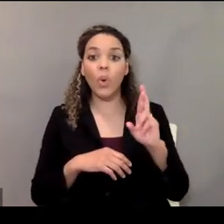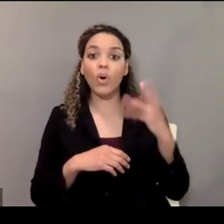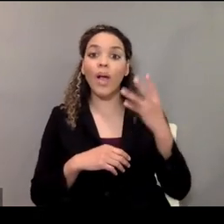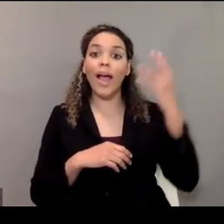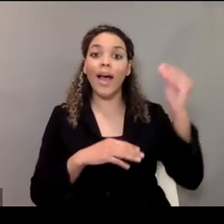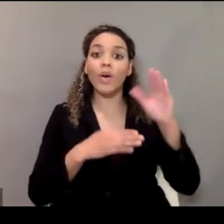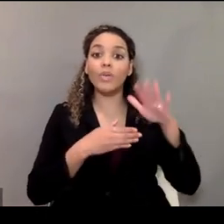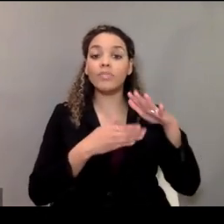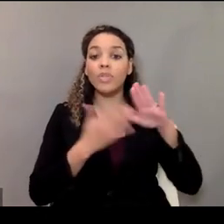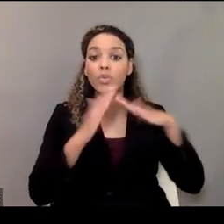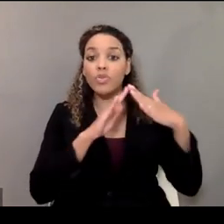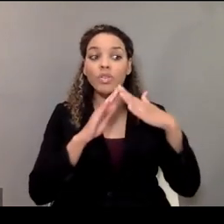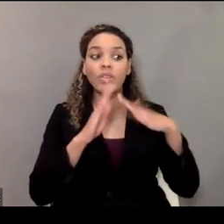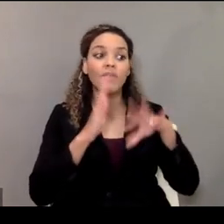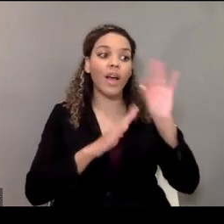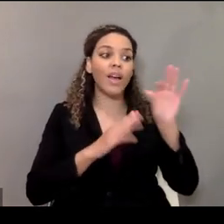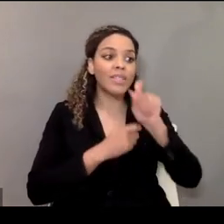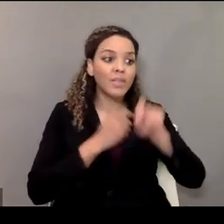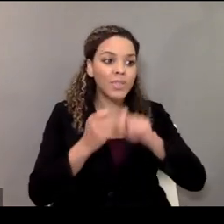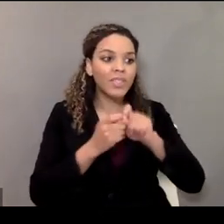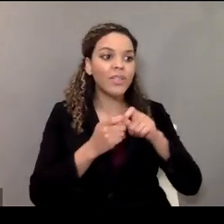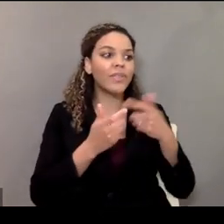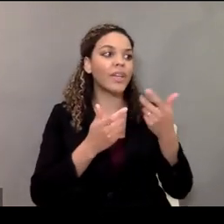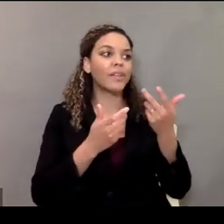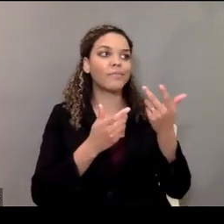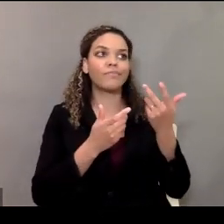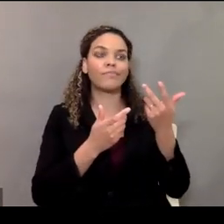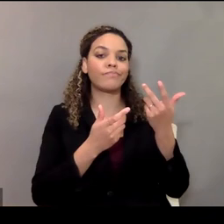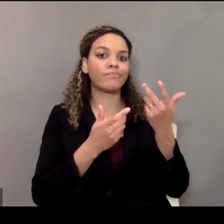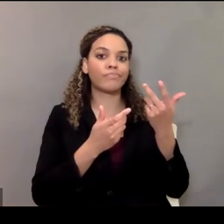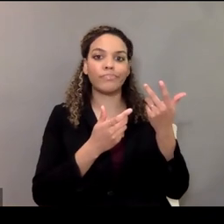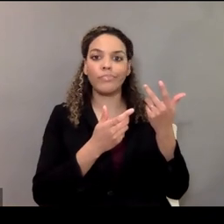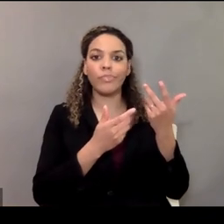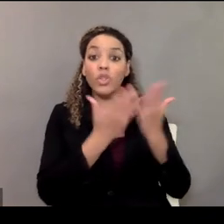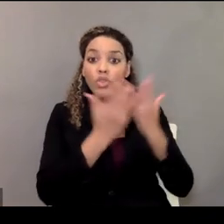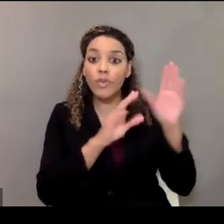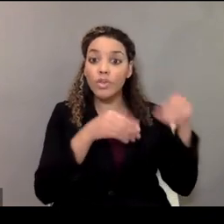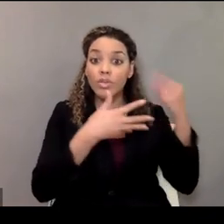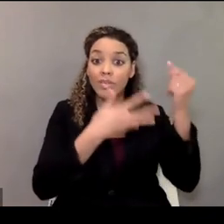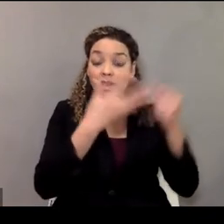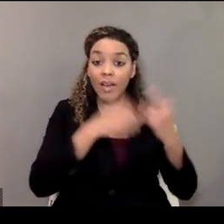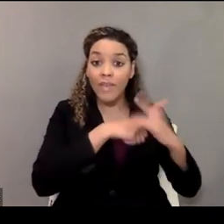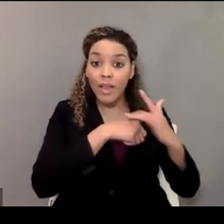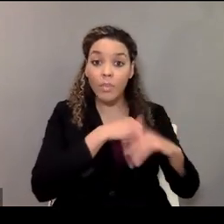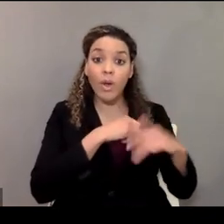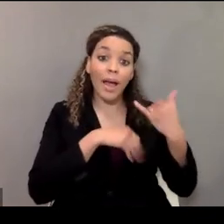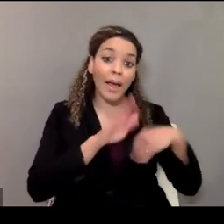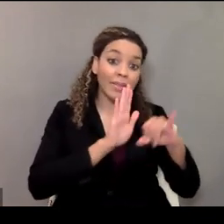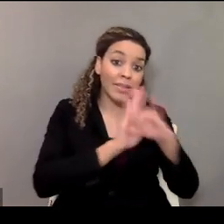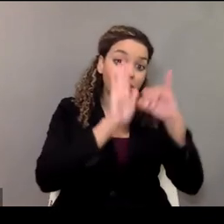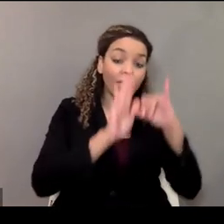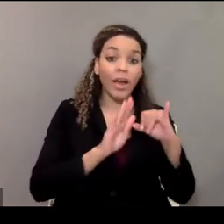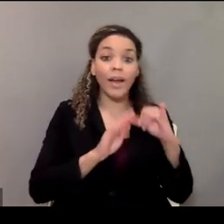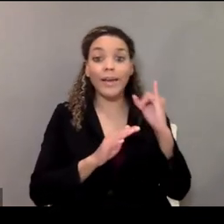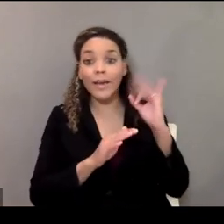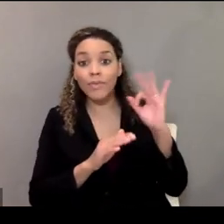community and finding where certain services are located, it might be good to look up and identify if and where there is an emergency